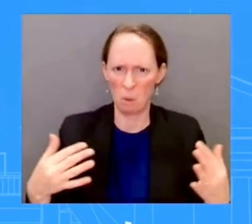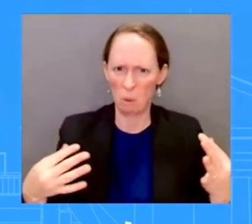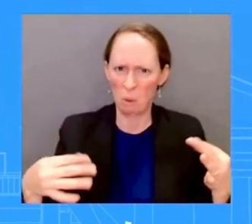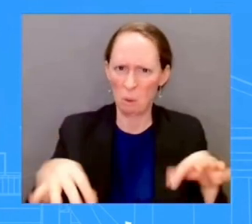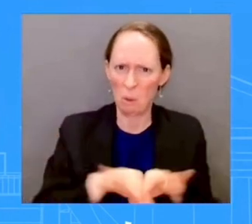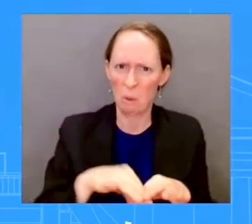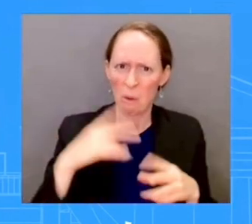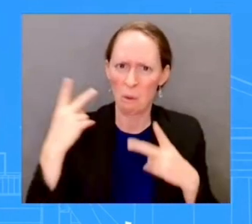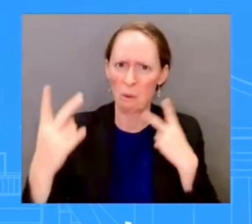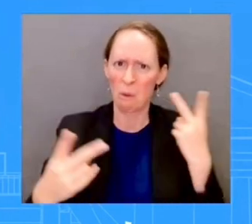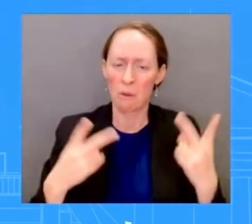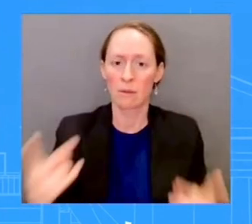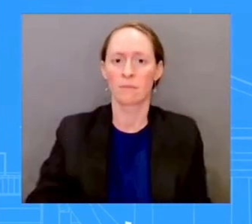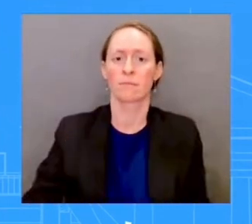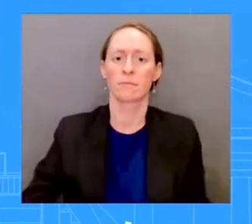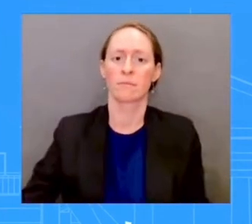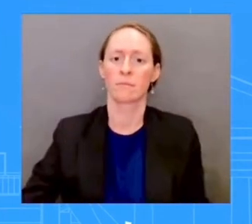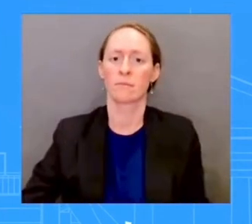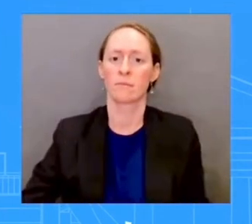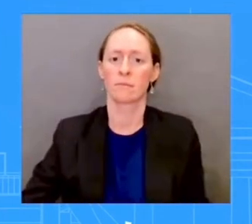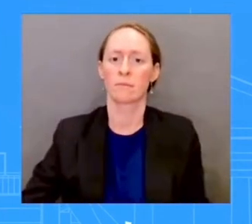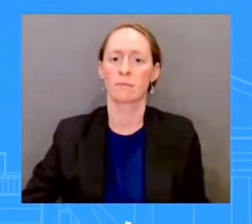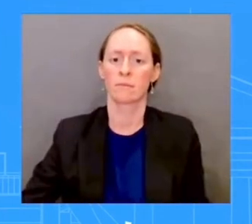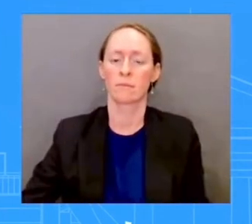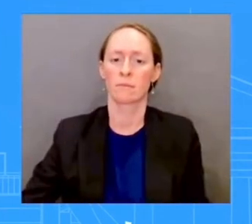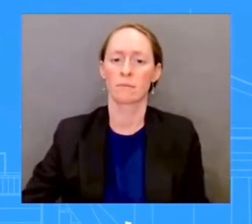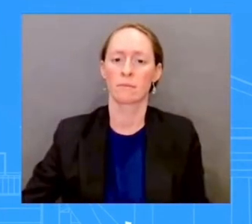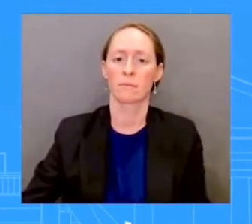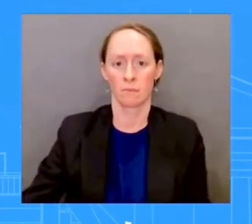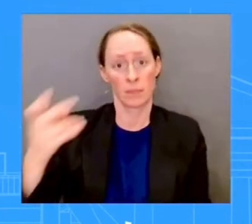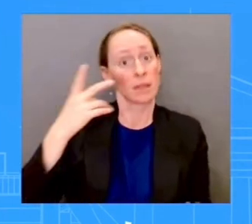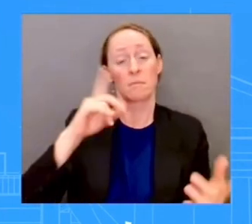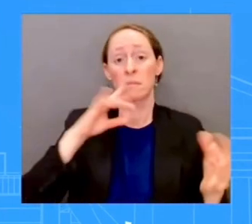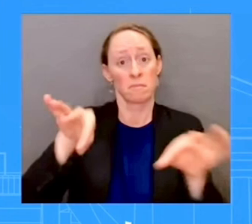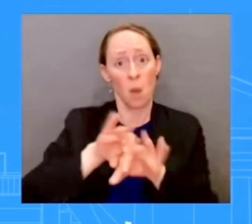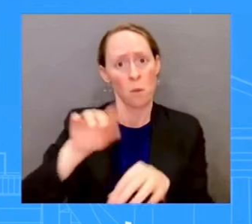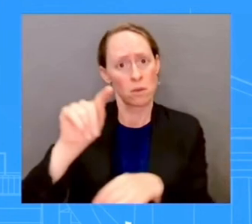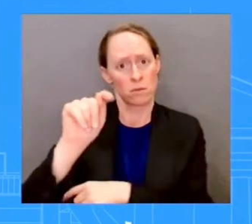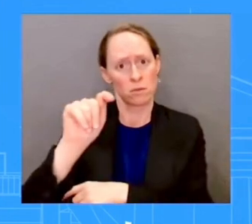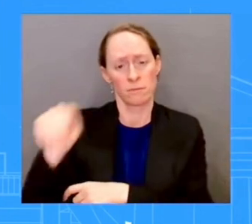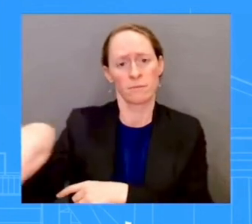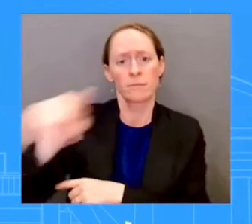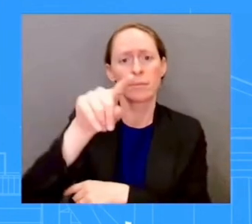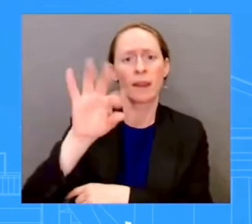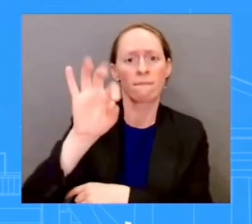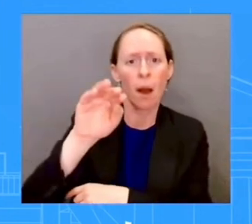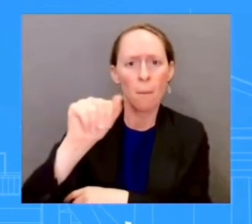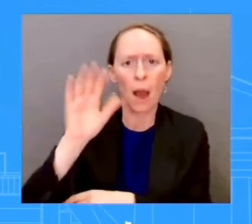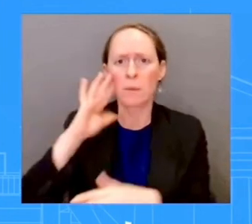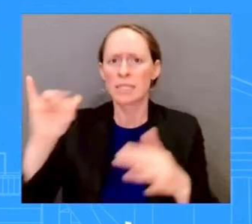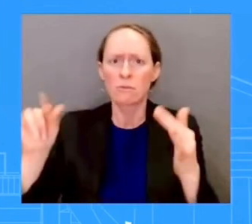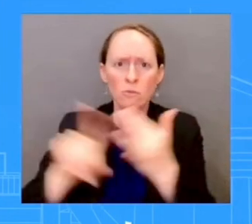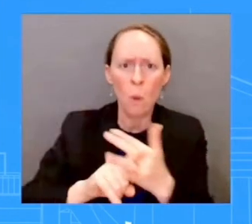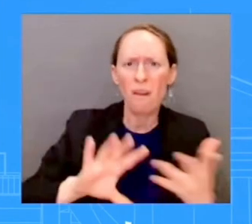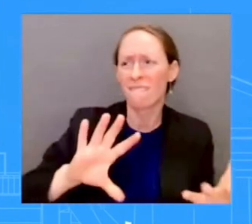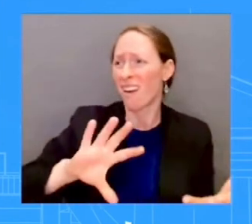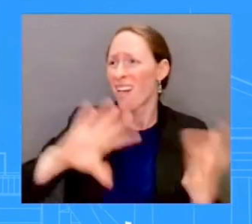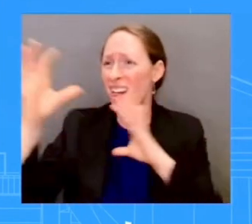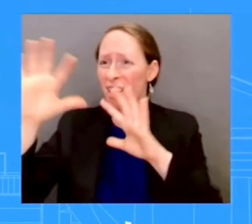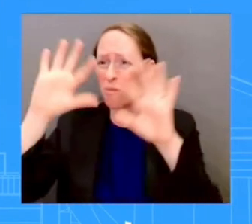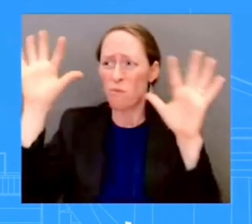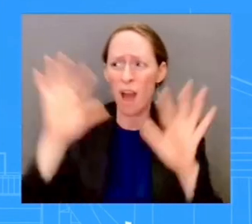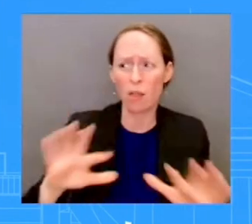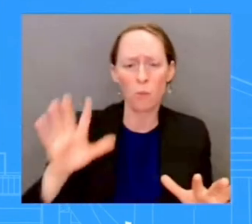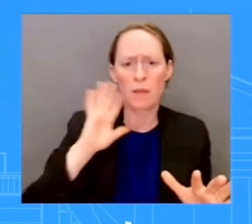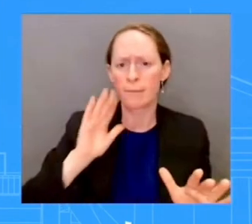that they have been doing, dealing with extreme weather, dealing with these kind of disastrous storms that we've been seeing. But it's